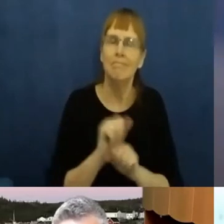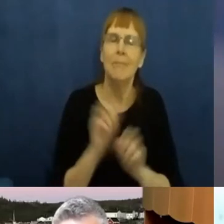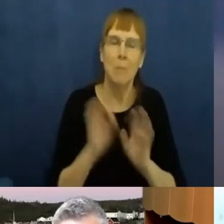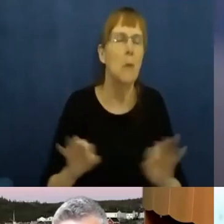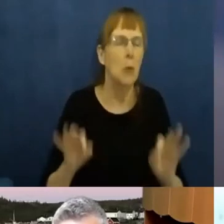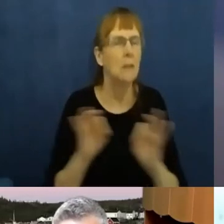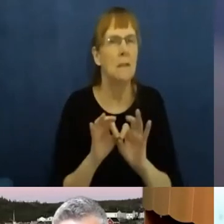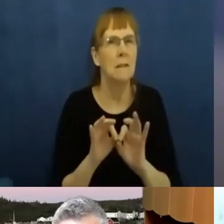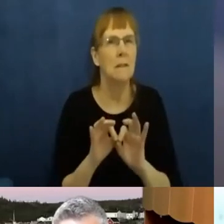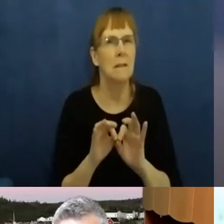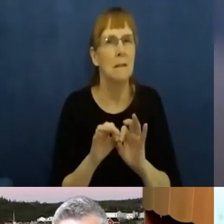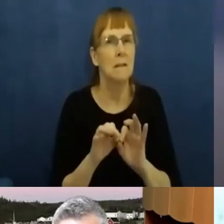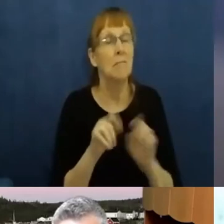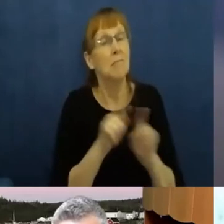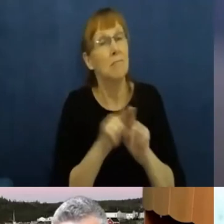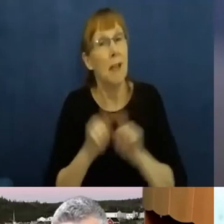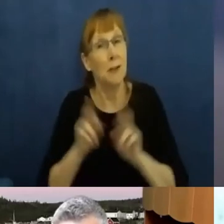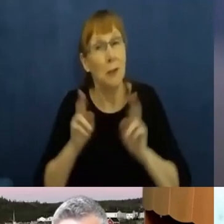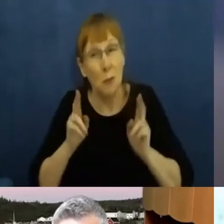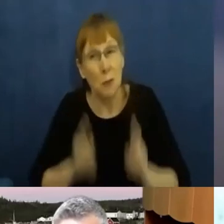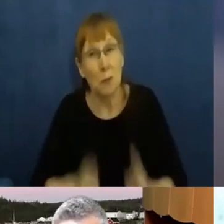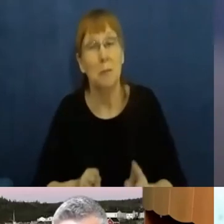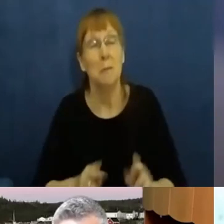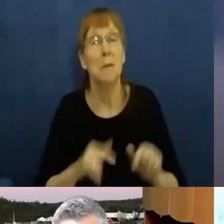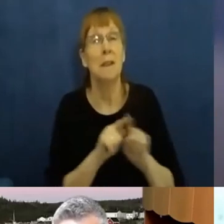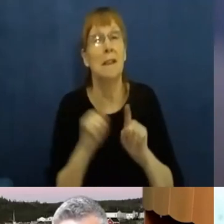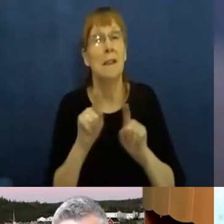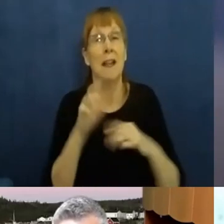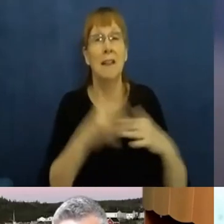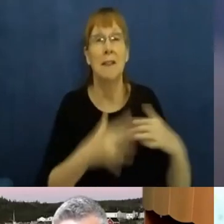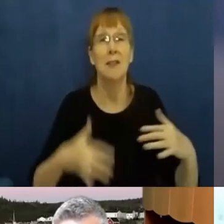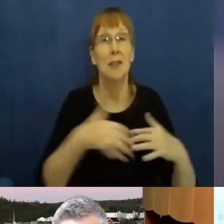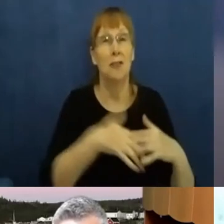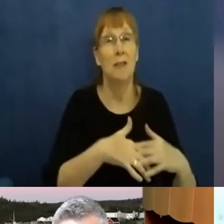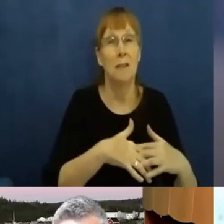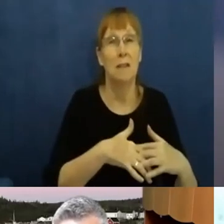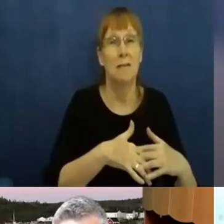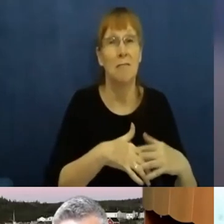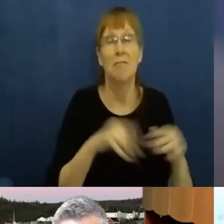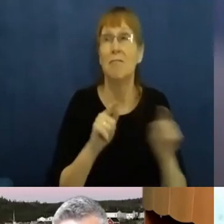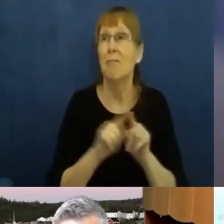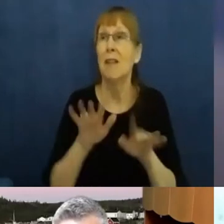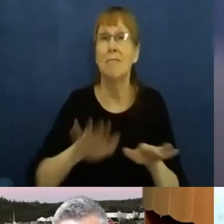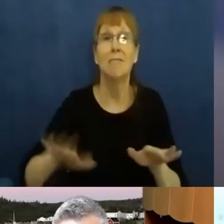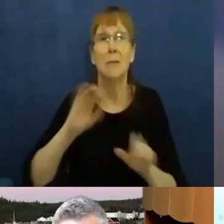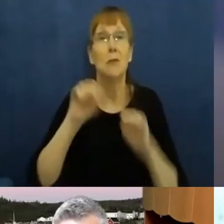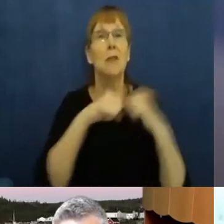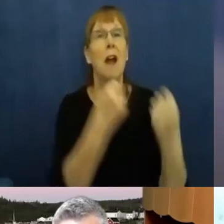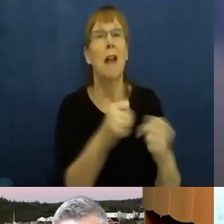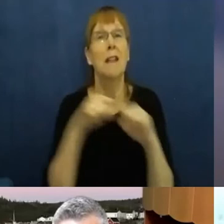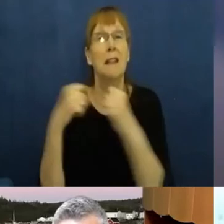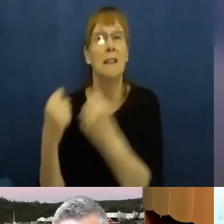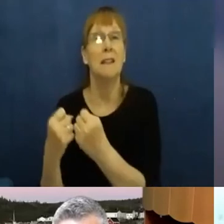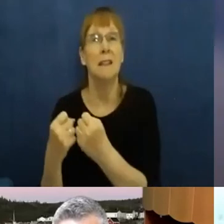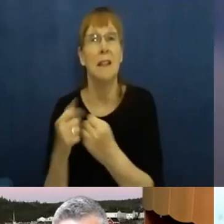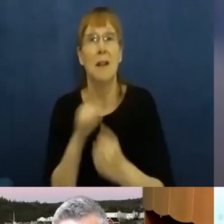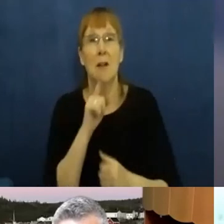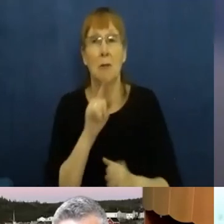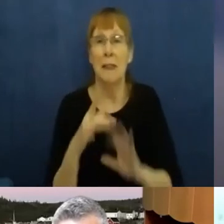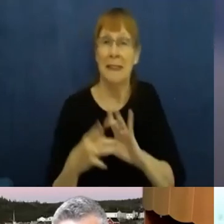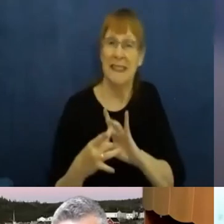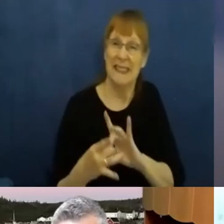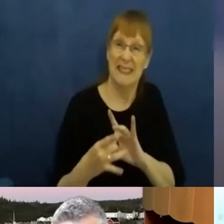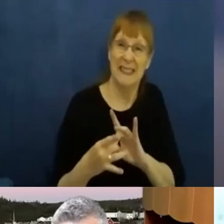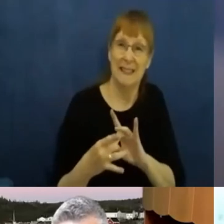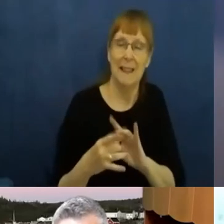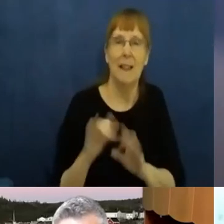indigenous people, and as societies around the world. We've really now come to realize that that relationship is the most fundamentally important part.